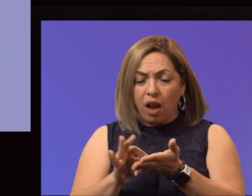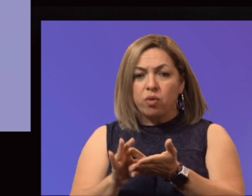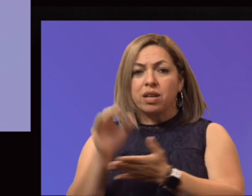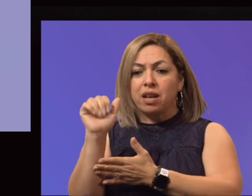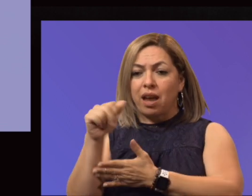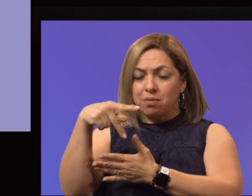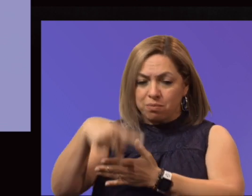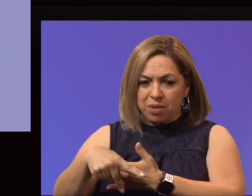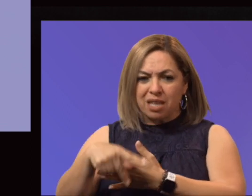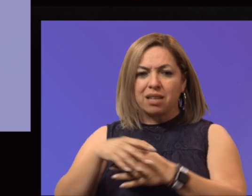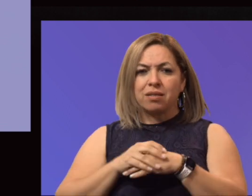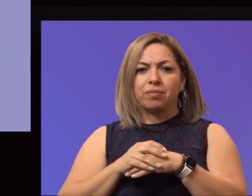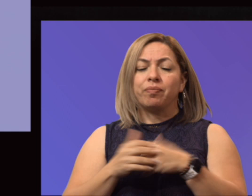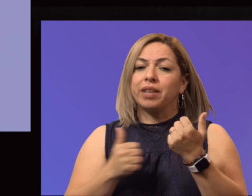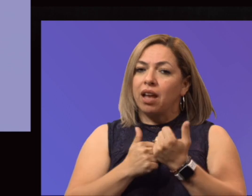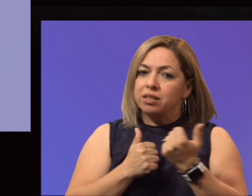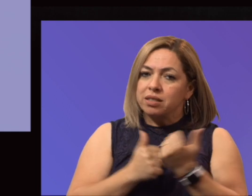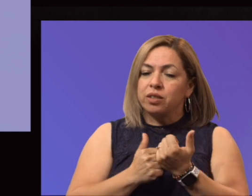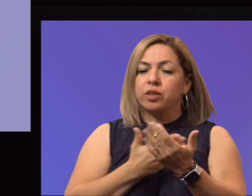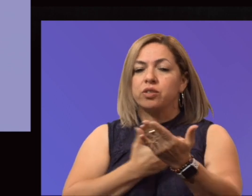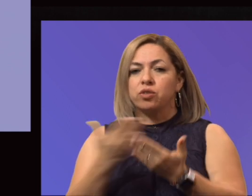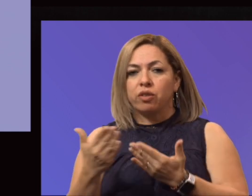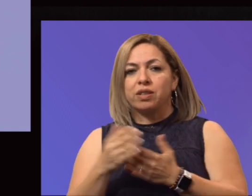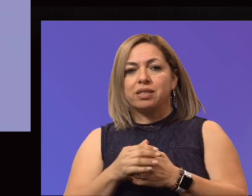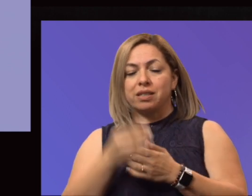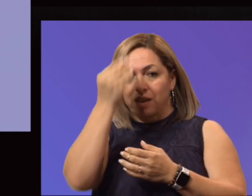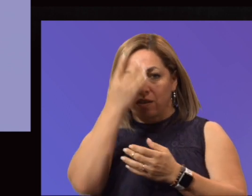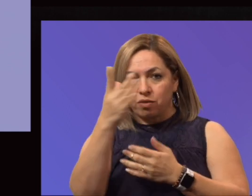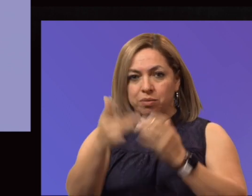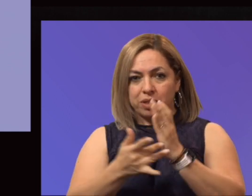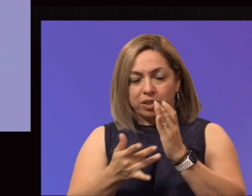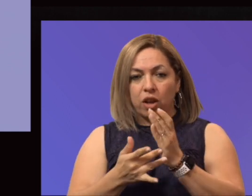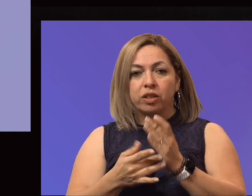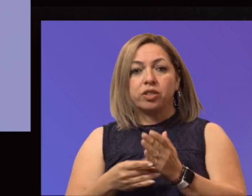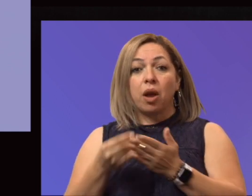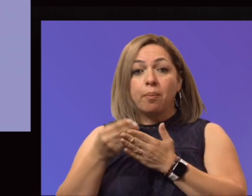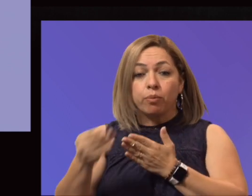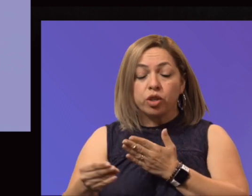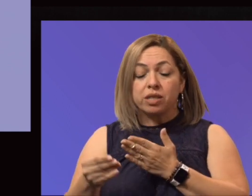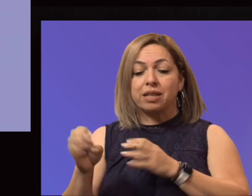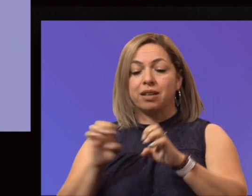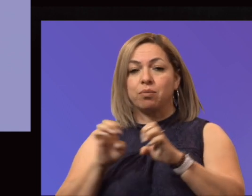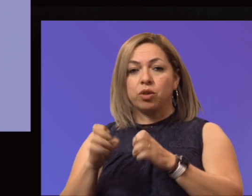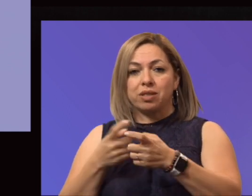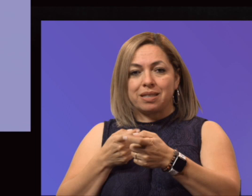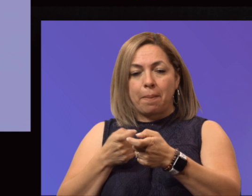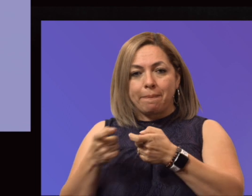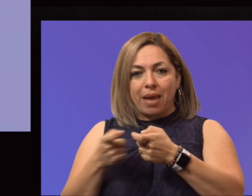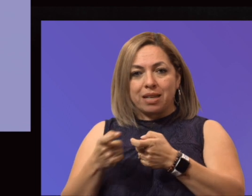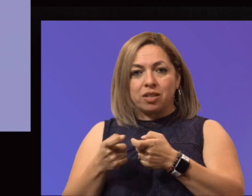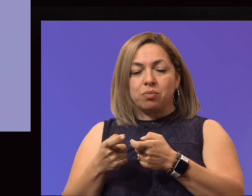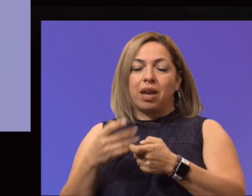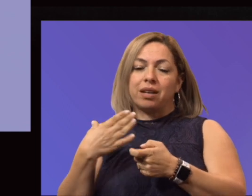auxiliary services, information technology, purchasing, and our emergency management, and finally human resources. Any